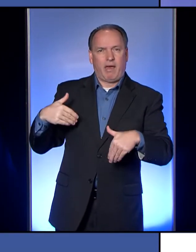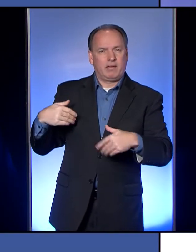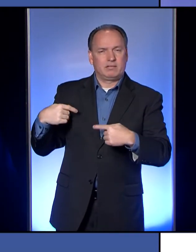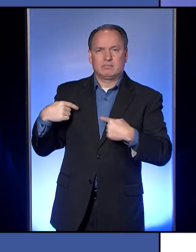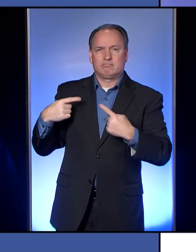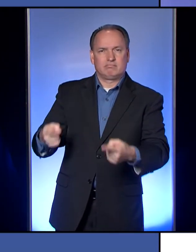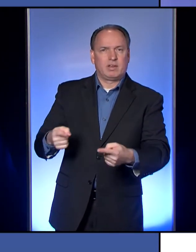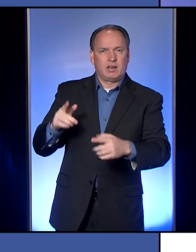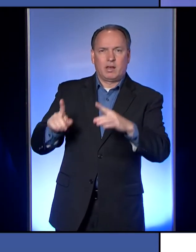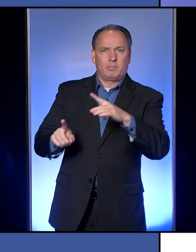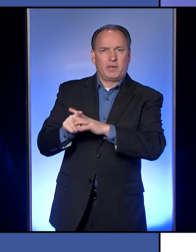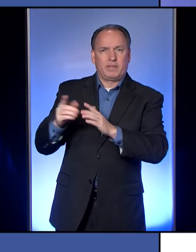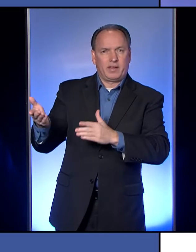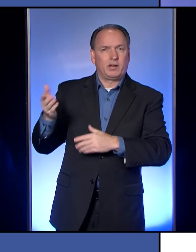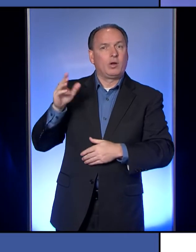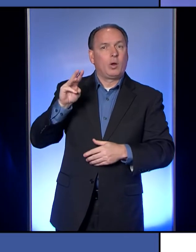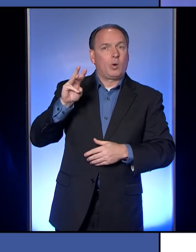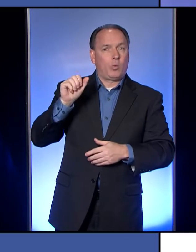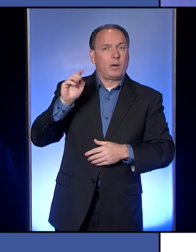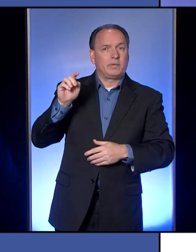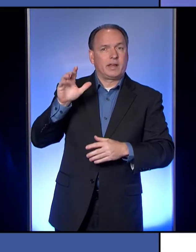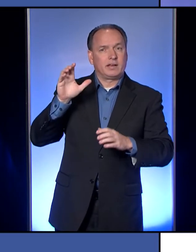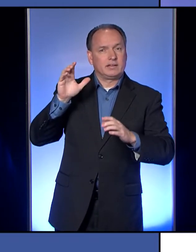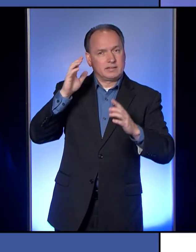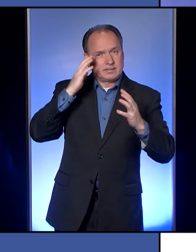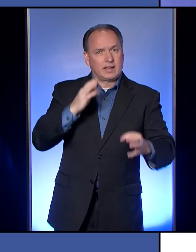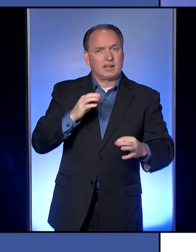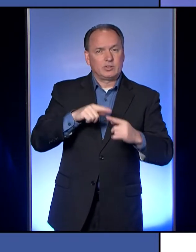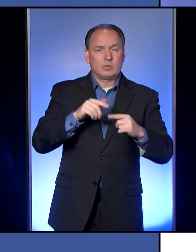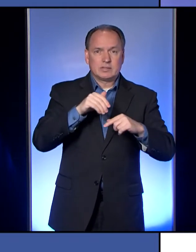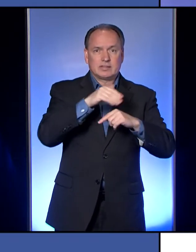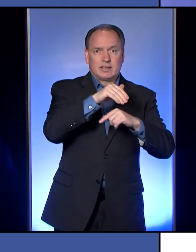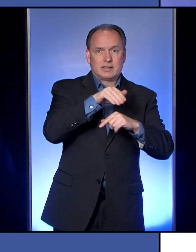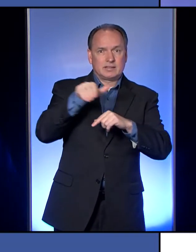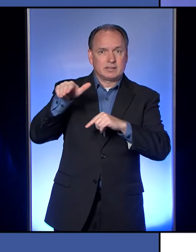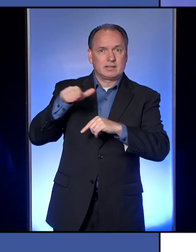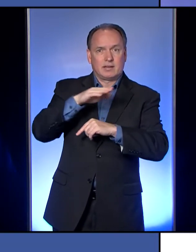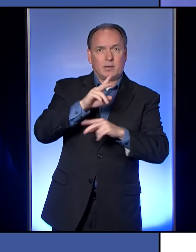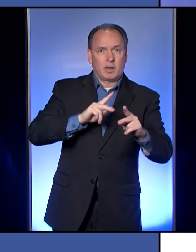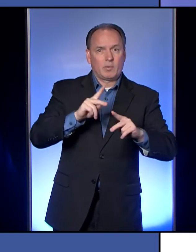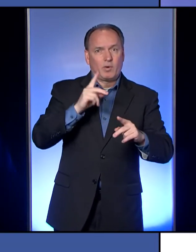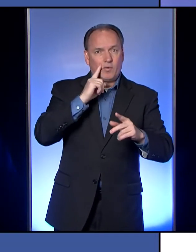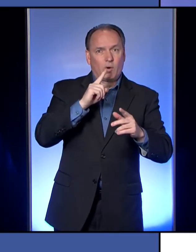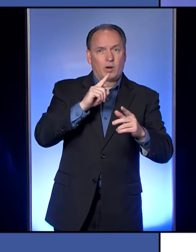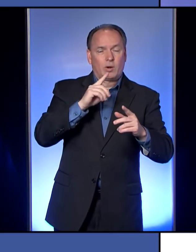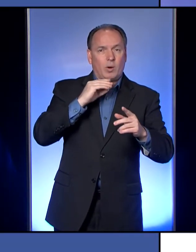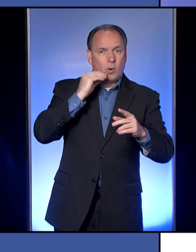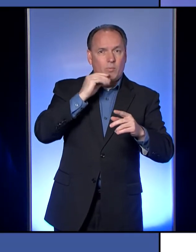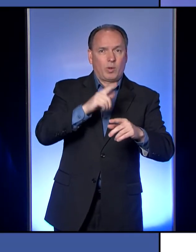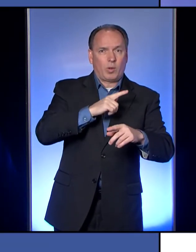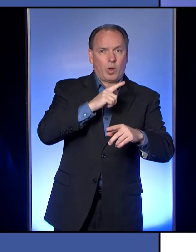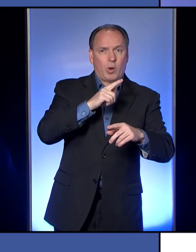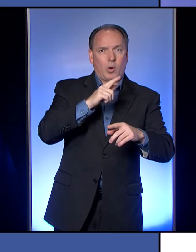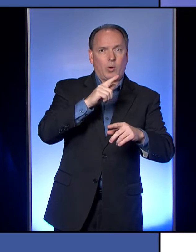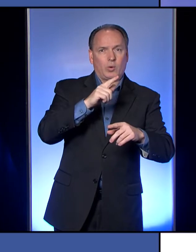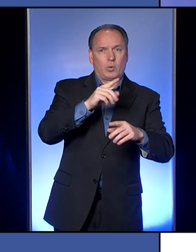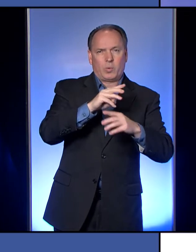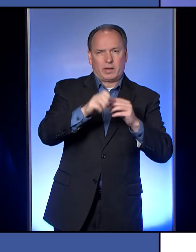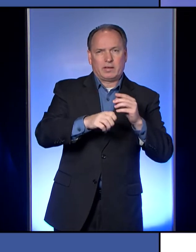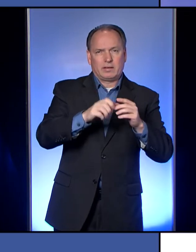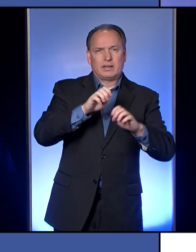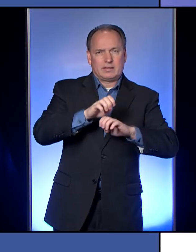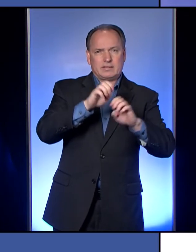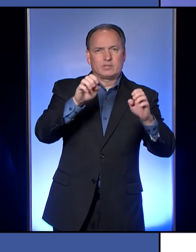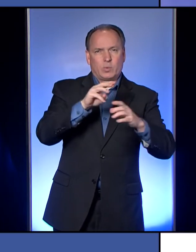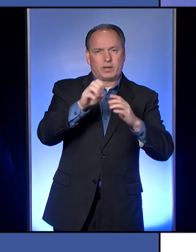while, Wabtec chose to, uh, send some people home for that long weekend. Last weekend actually, it was Easter